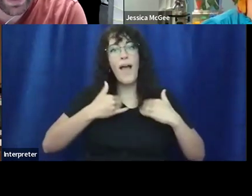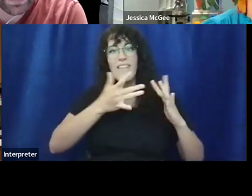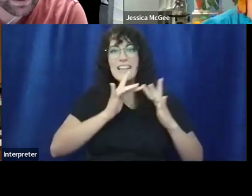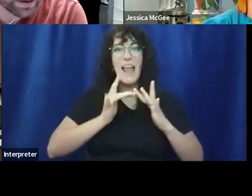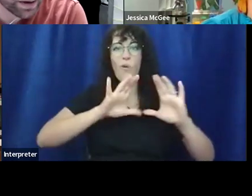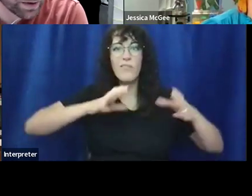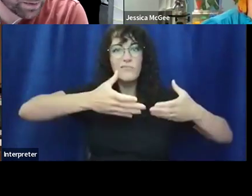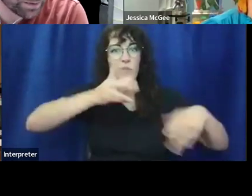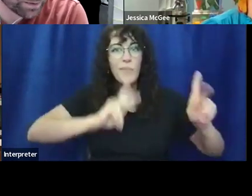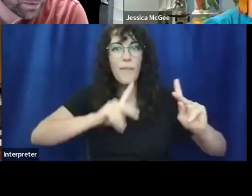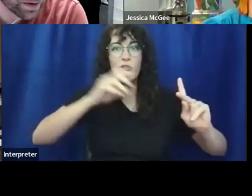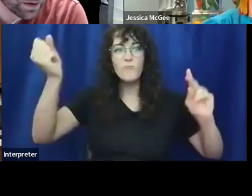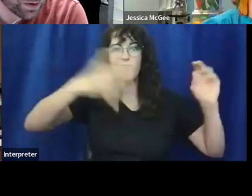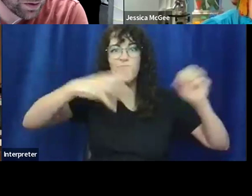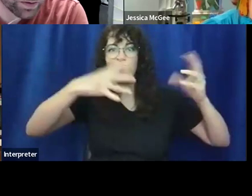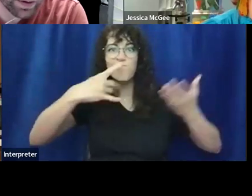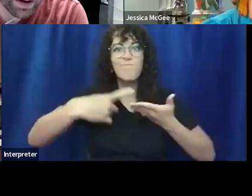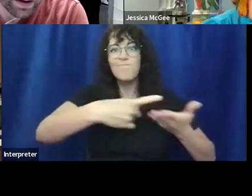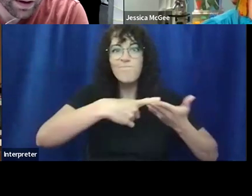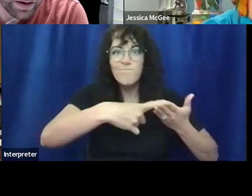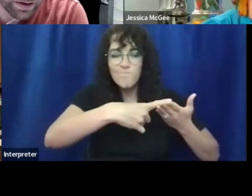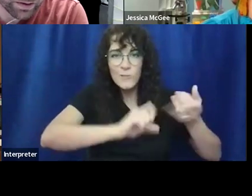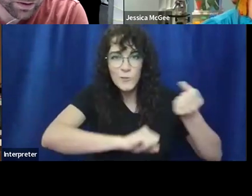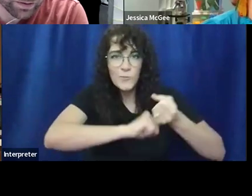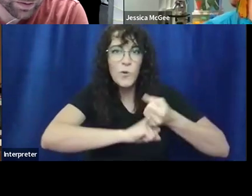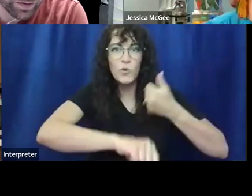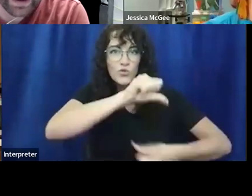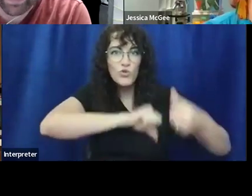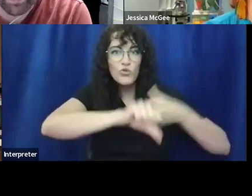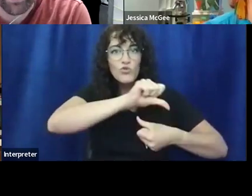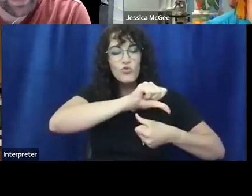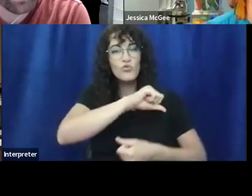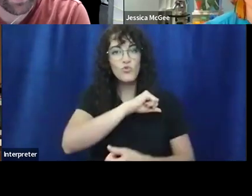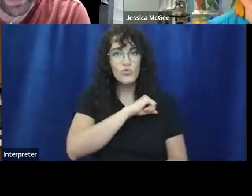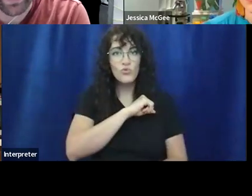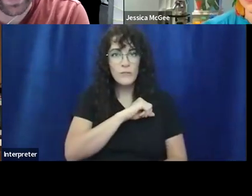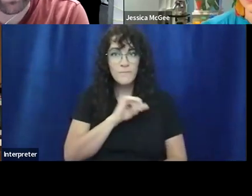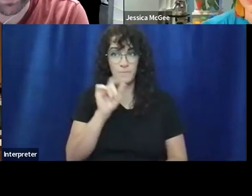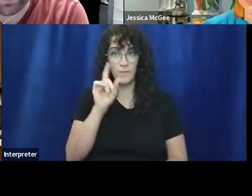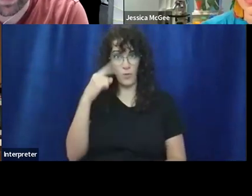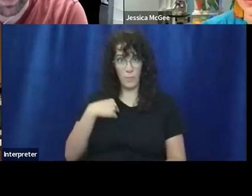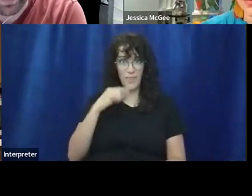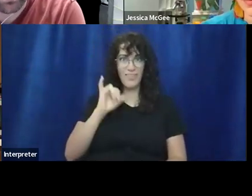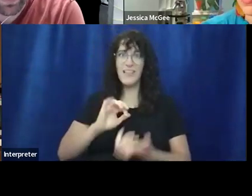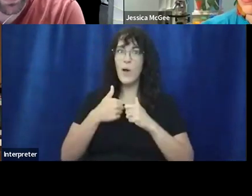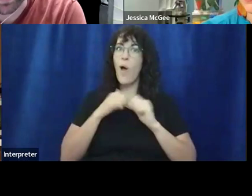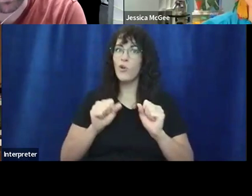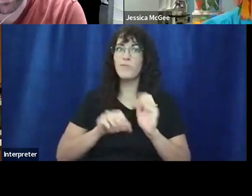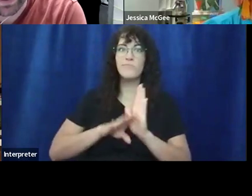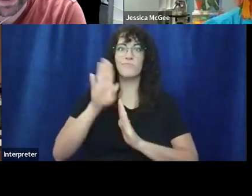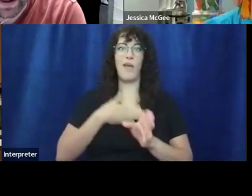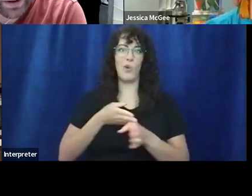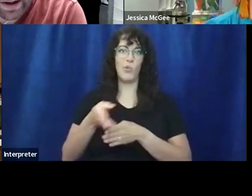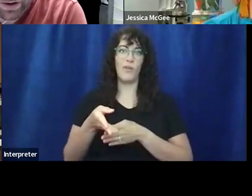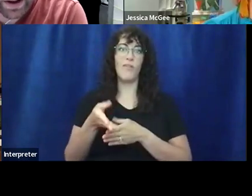Um, and, um, you know, uh, that's for me, how I was able to build my career was my